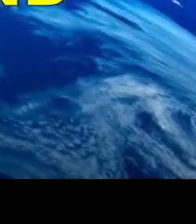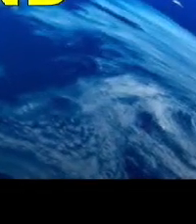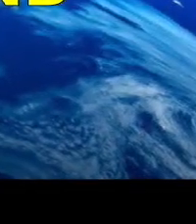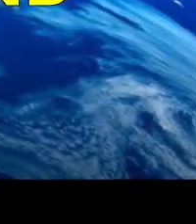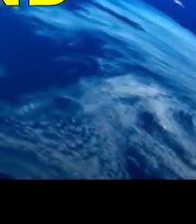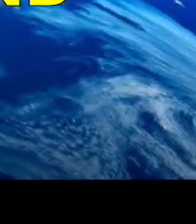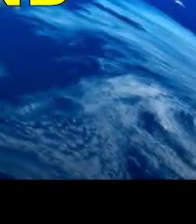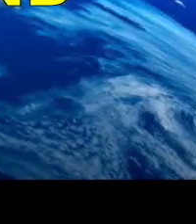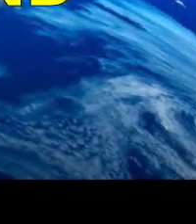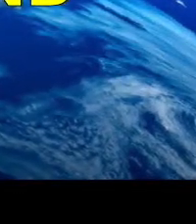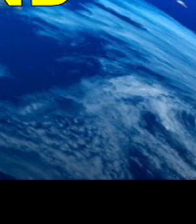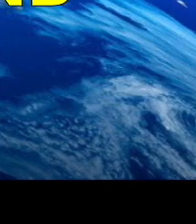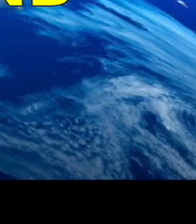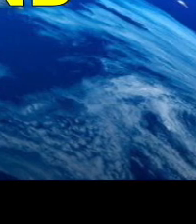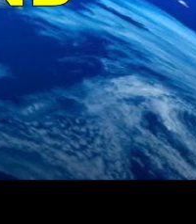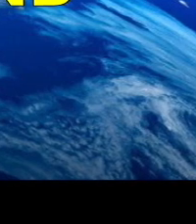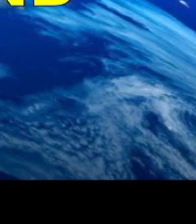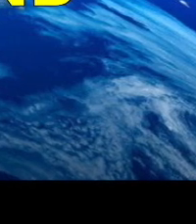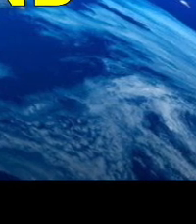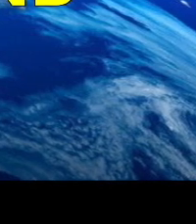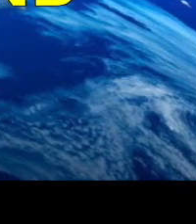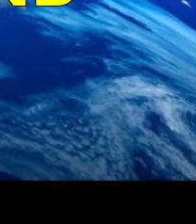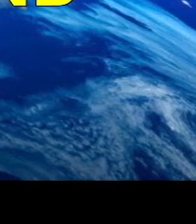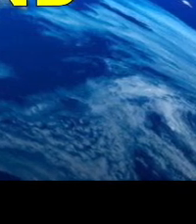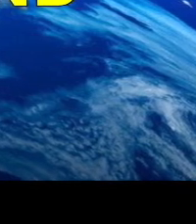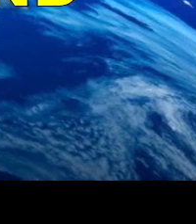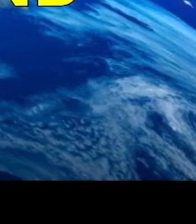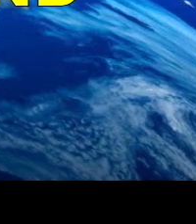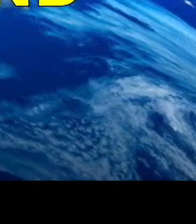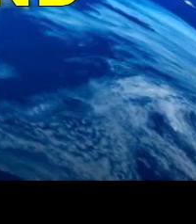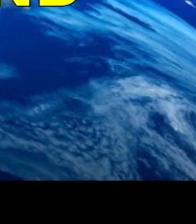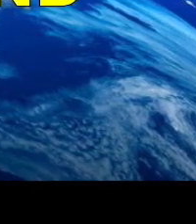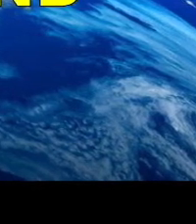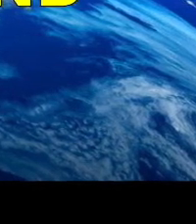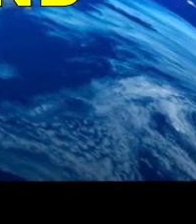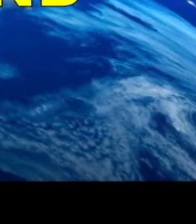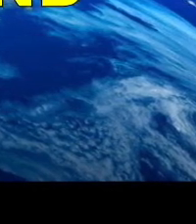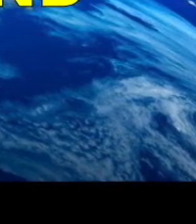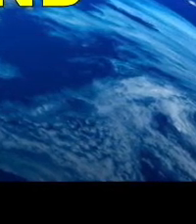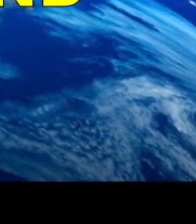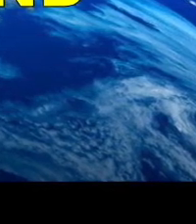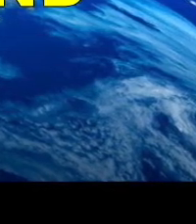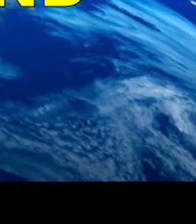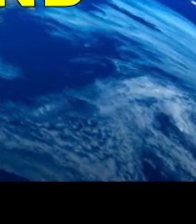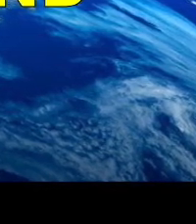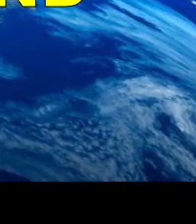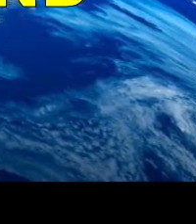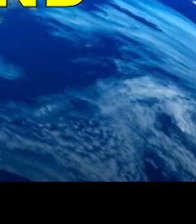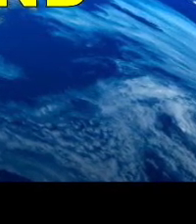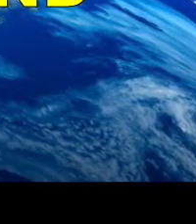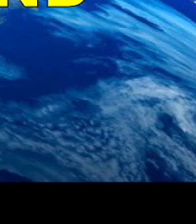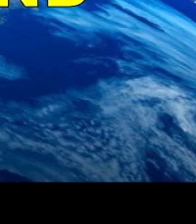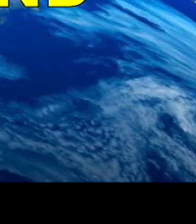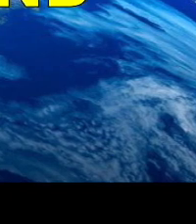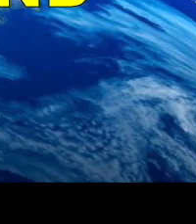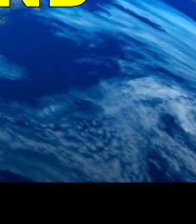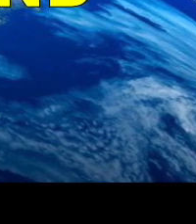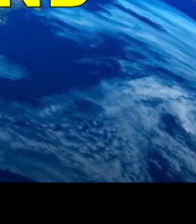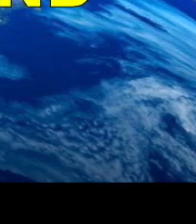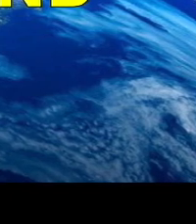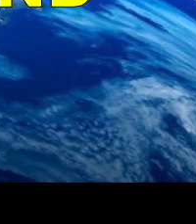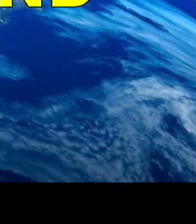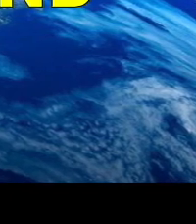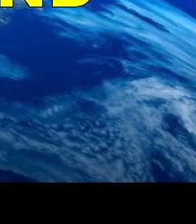And those who lands are shining will be raptured when Jesus comes. So fill your